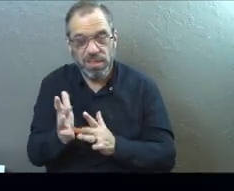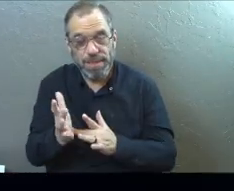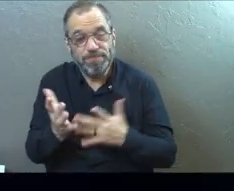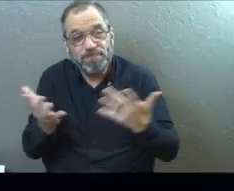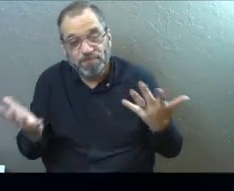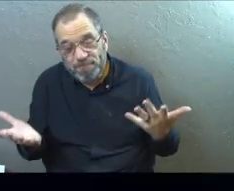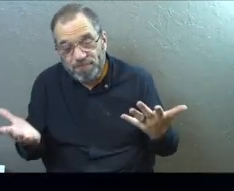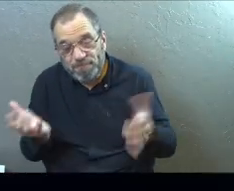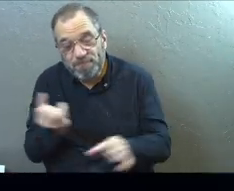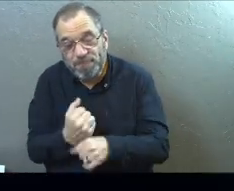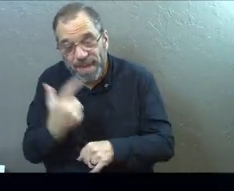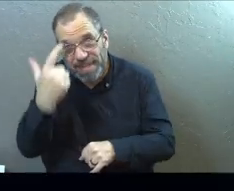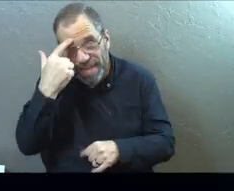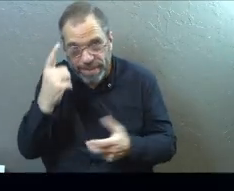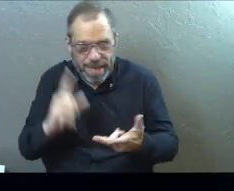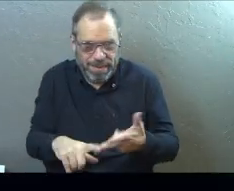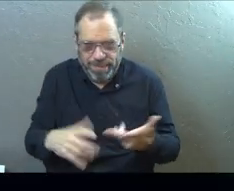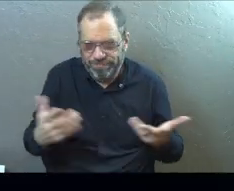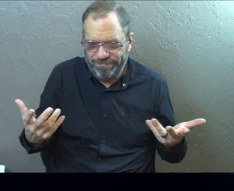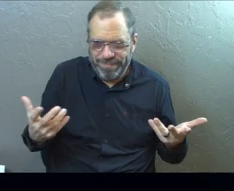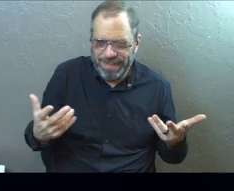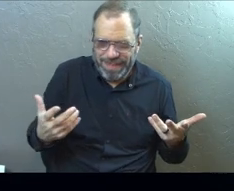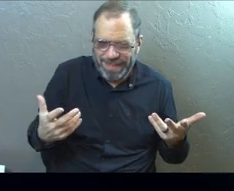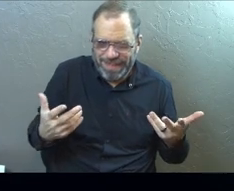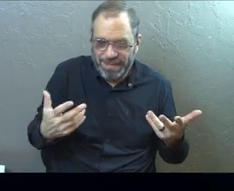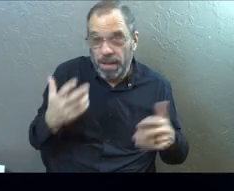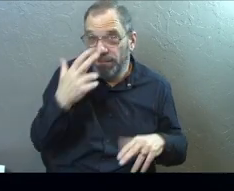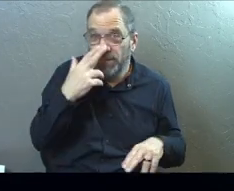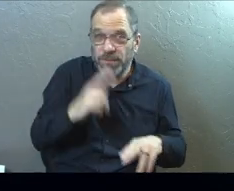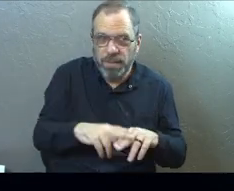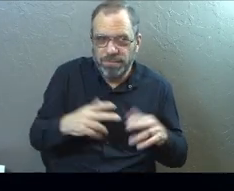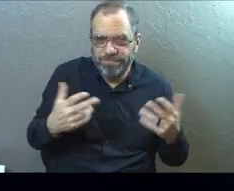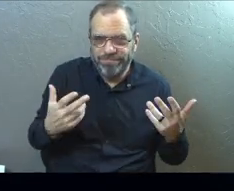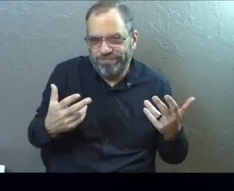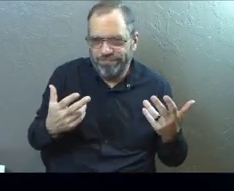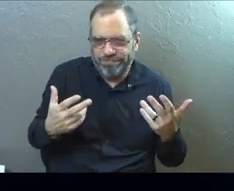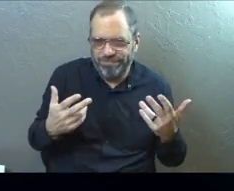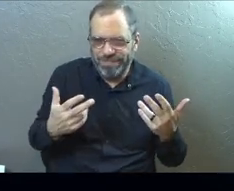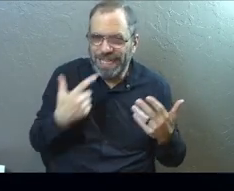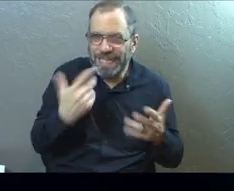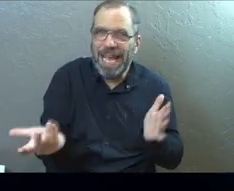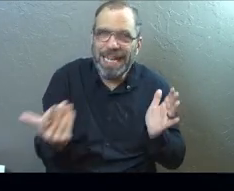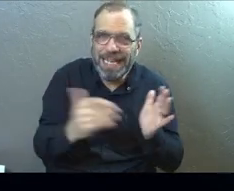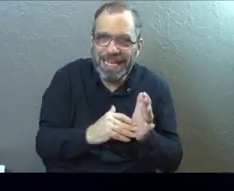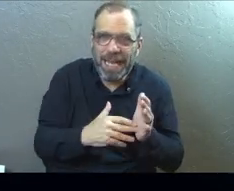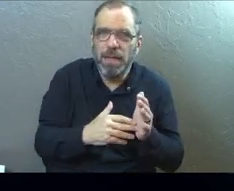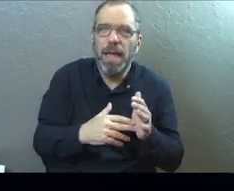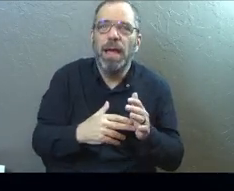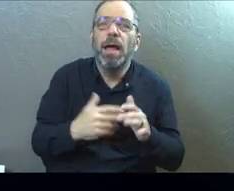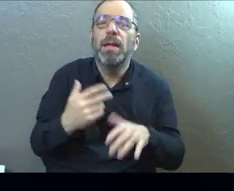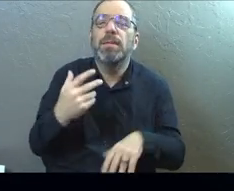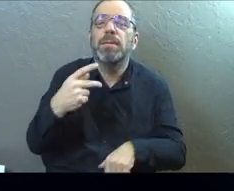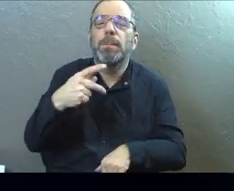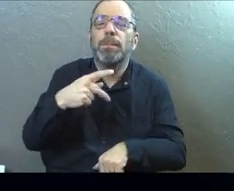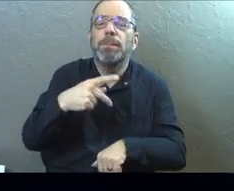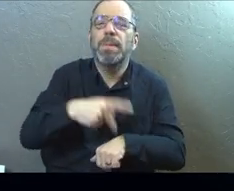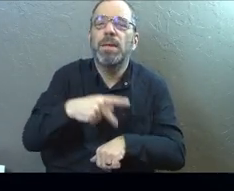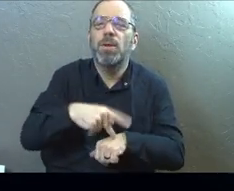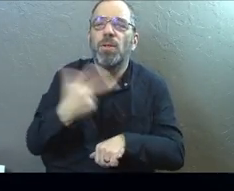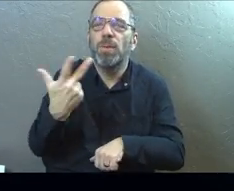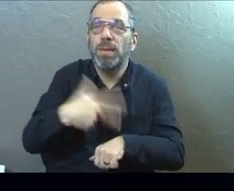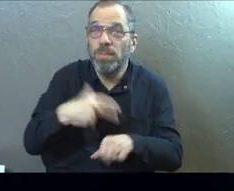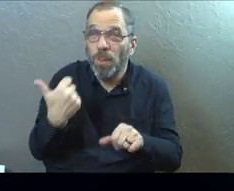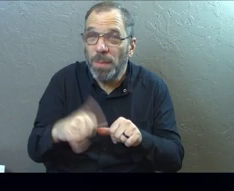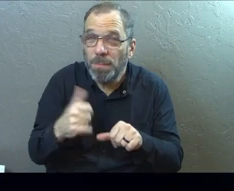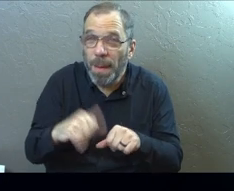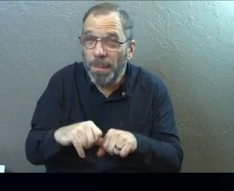It makes sense for that. And then also just the idea, just kind of fun, that it's repeated. The vision is repeated to Peter three times. You remember